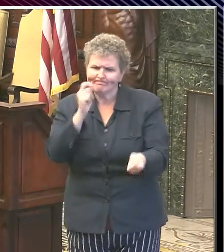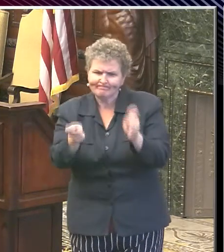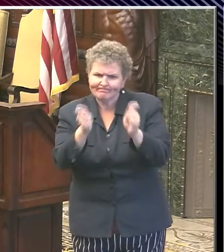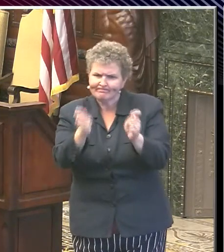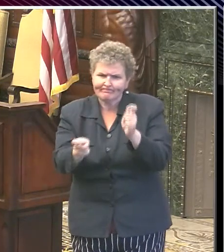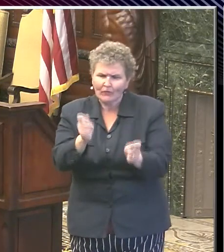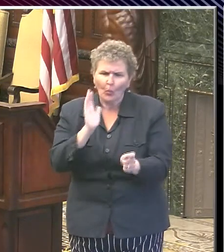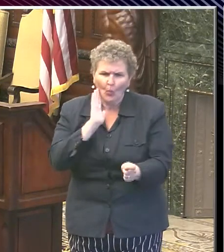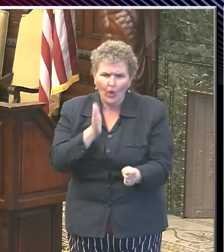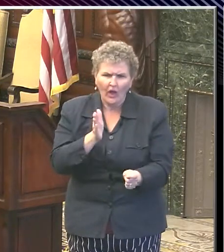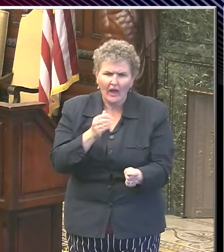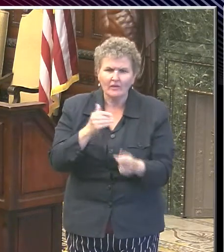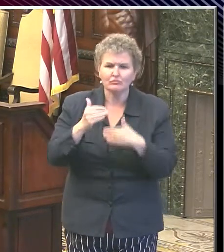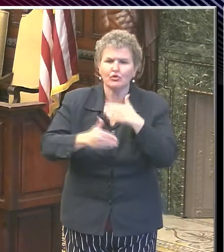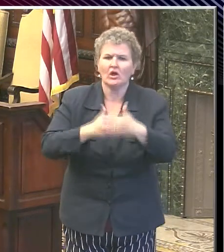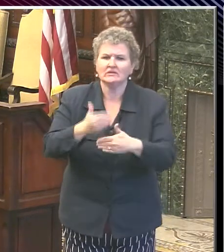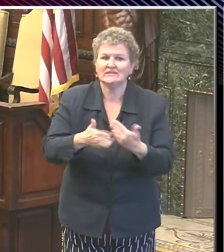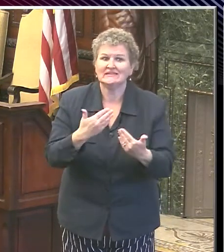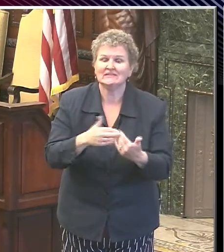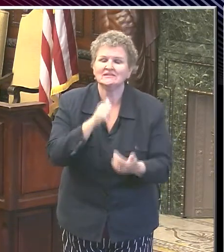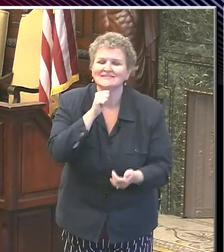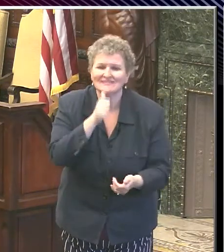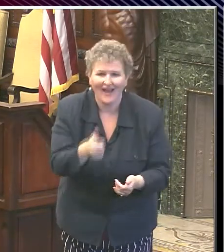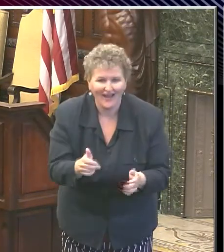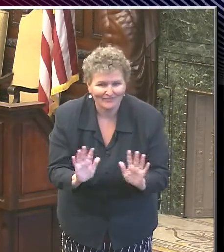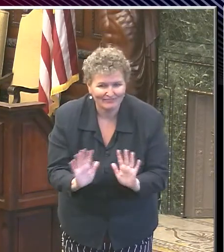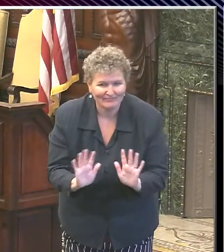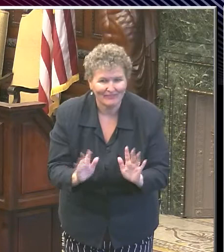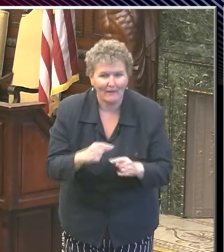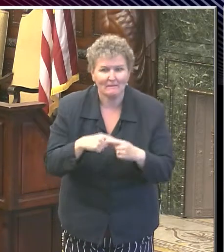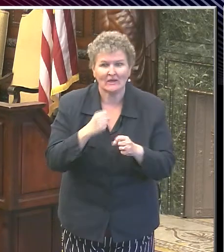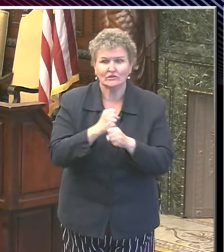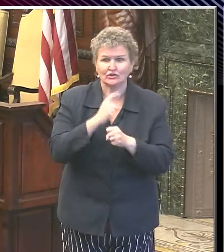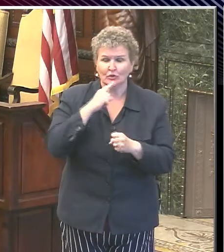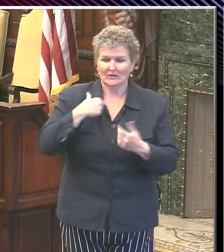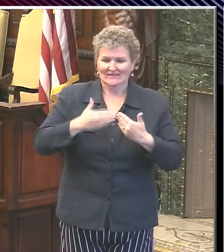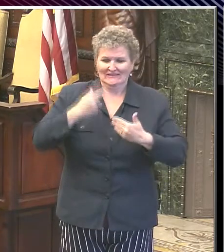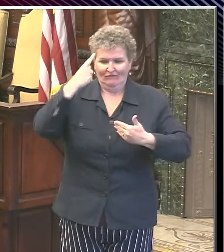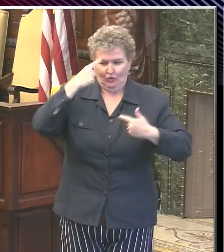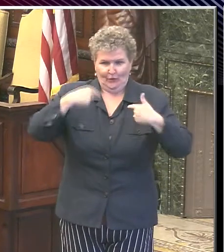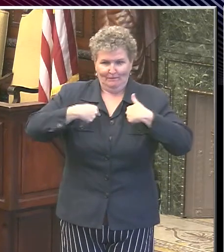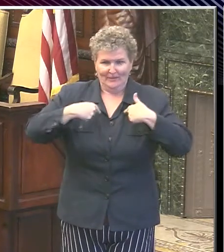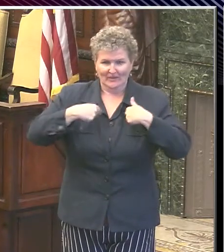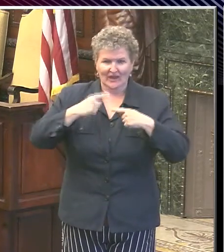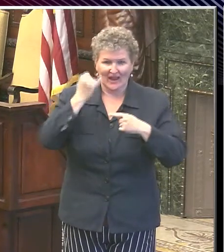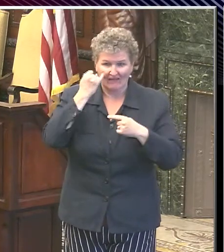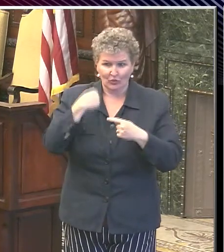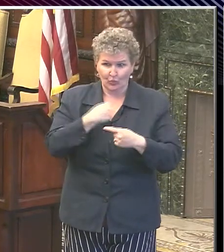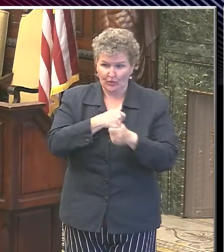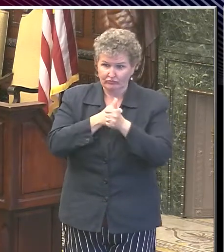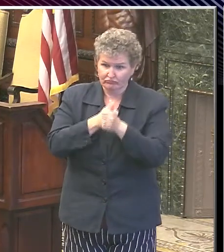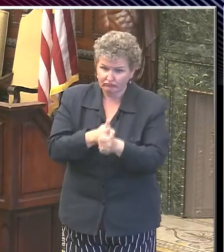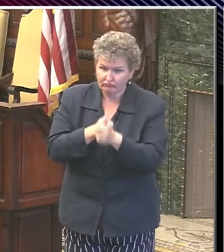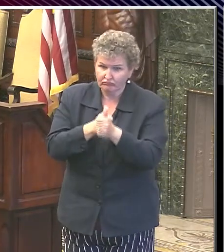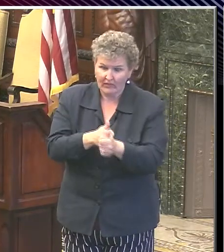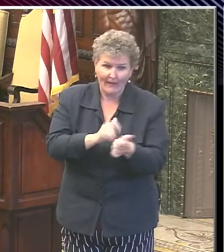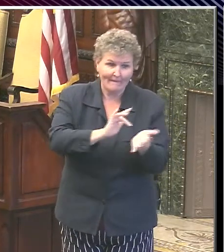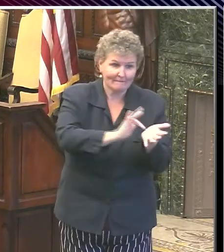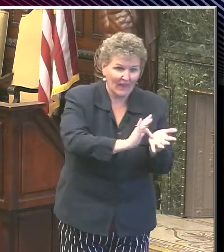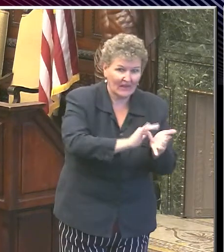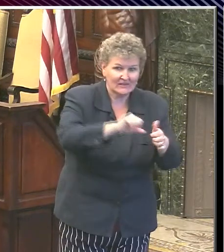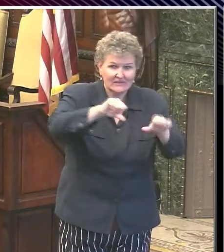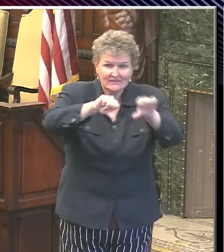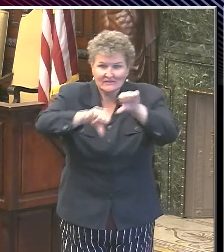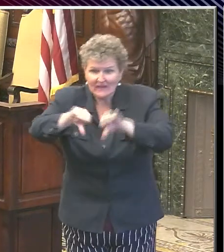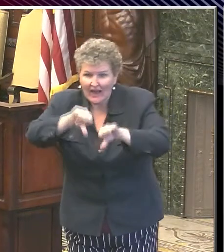not an easy process that we're doing, but it makes it easier for me if we follow the medicine and the science and don't get caught